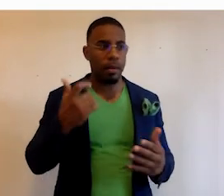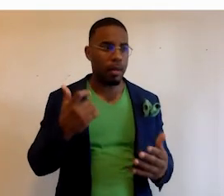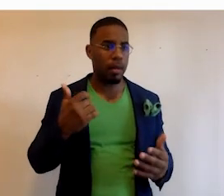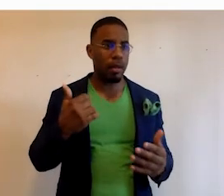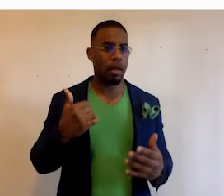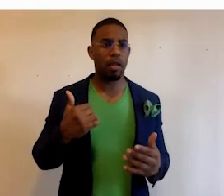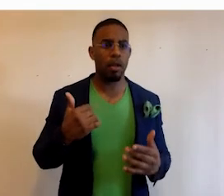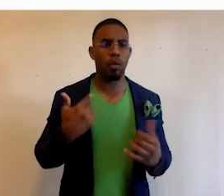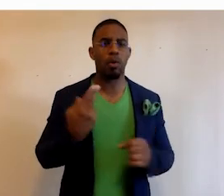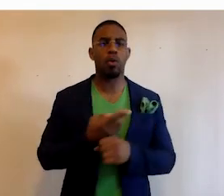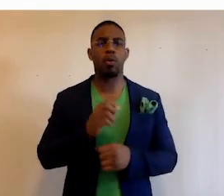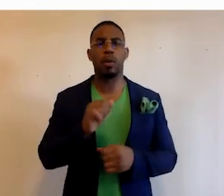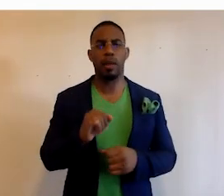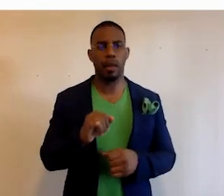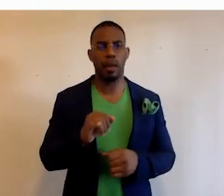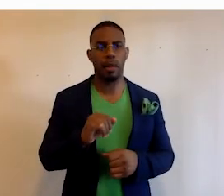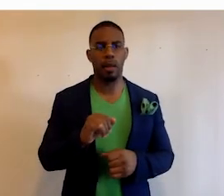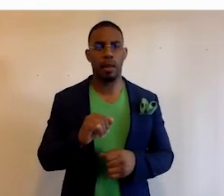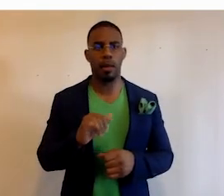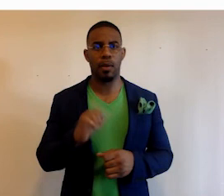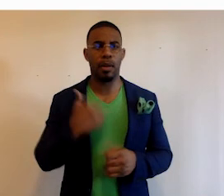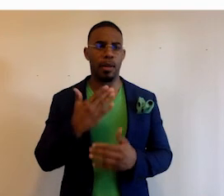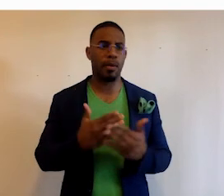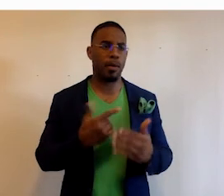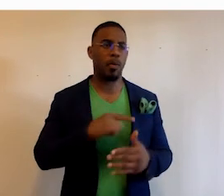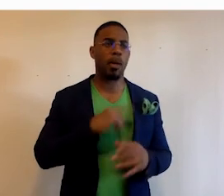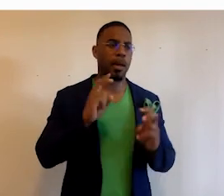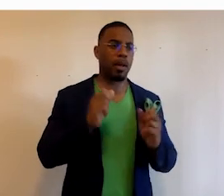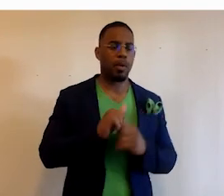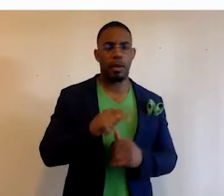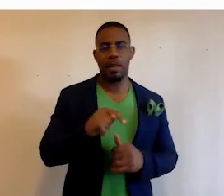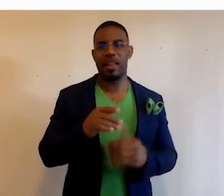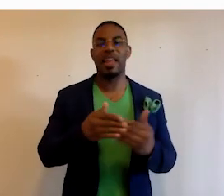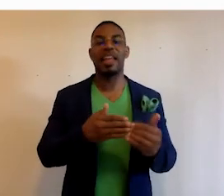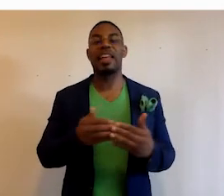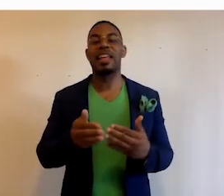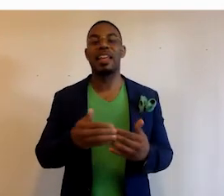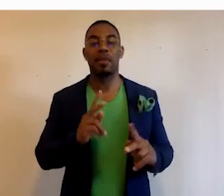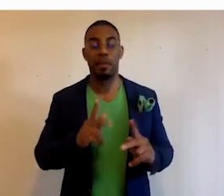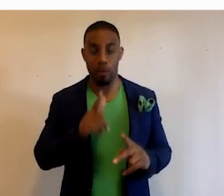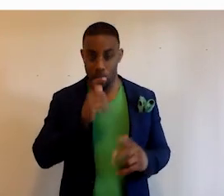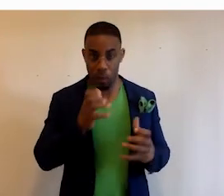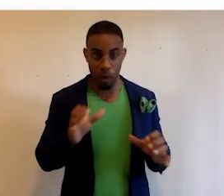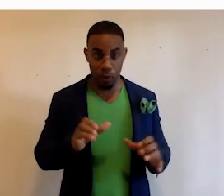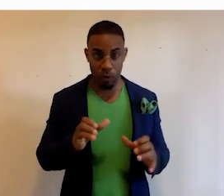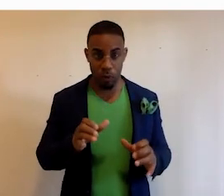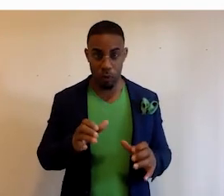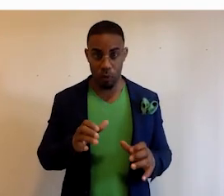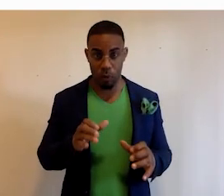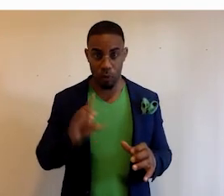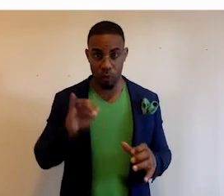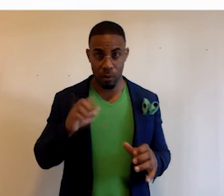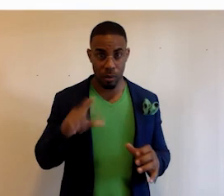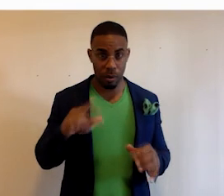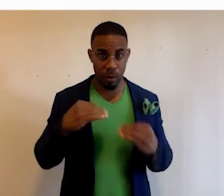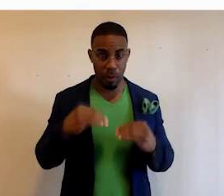you know, we use AI, but we have some quality issues with it. Even folks who want to do digital